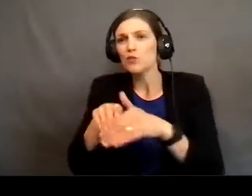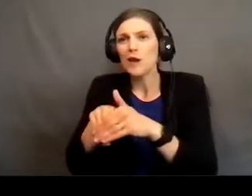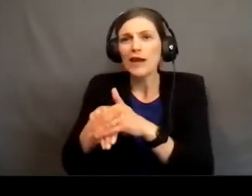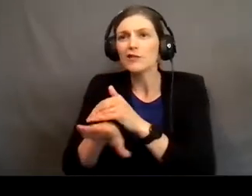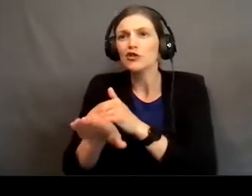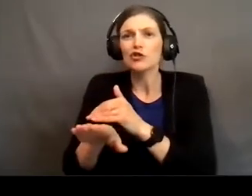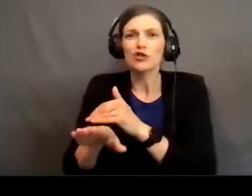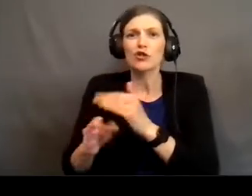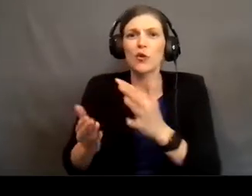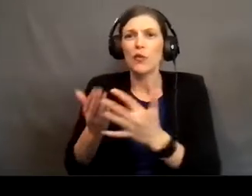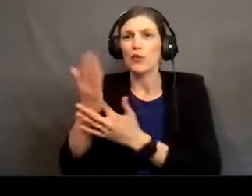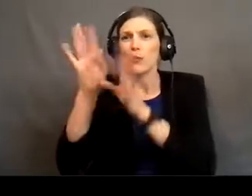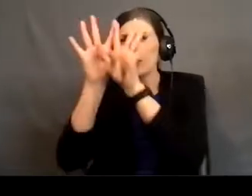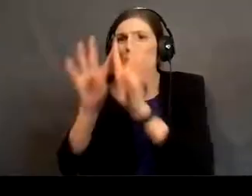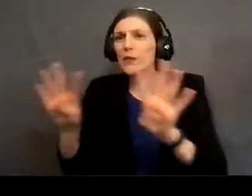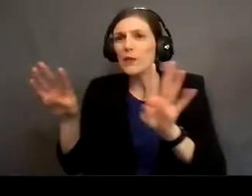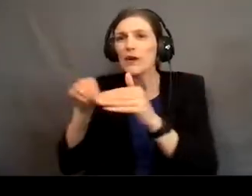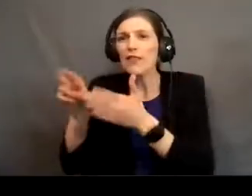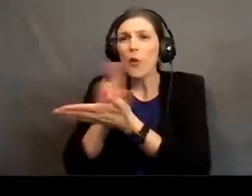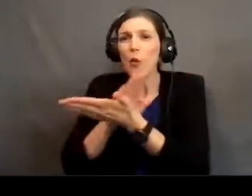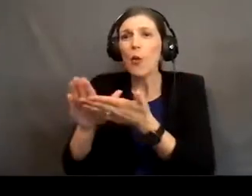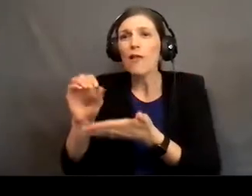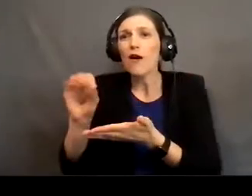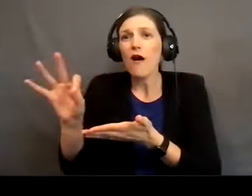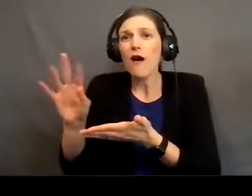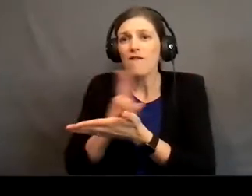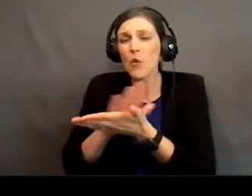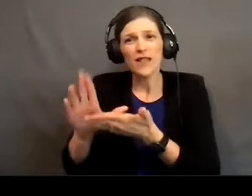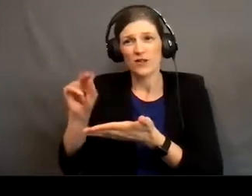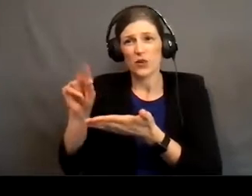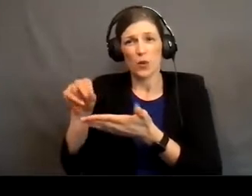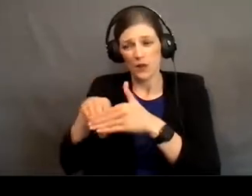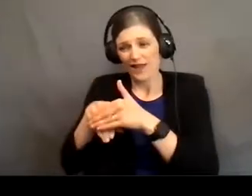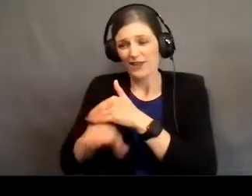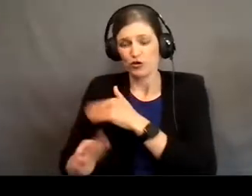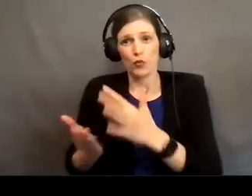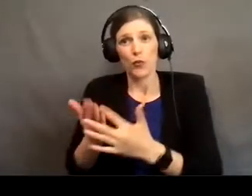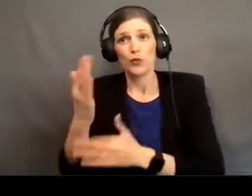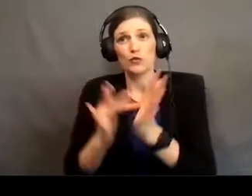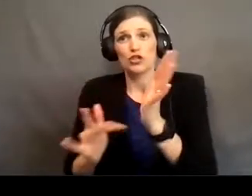that veil that was in the Holy of Holies we enter in through Jesus Christ Himself.